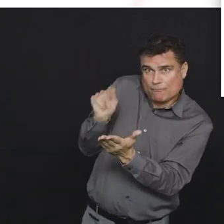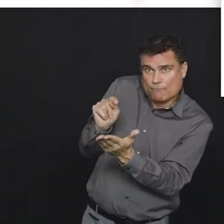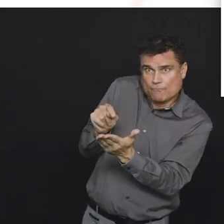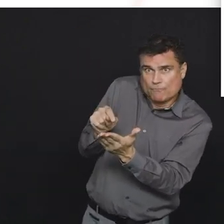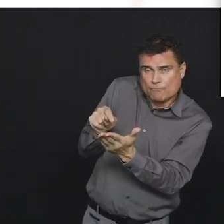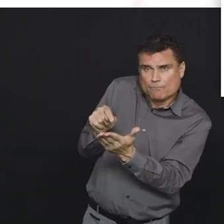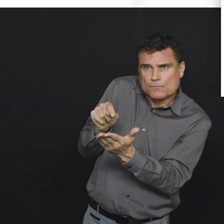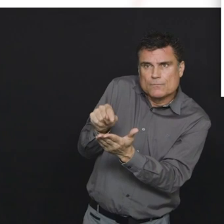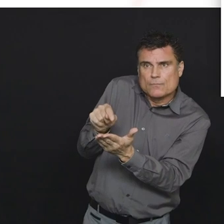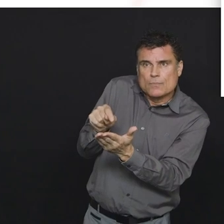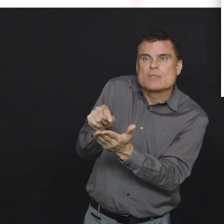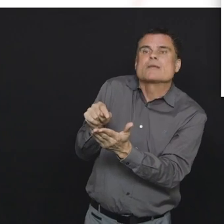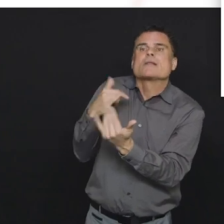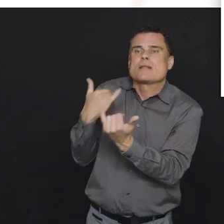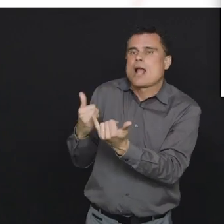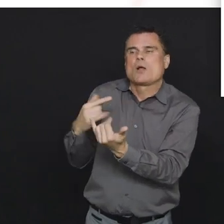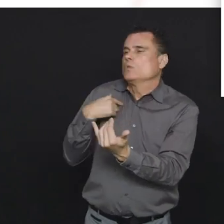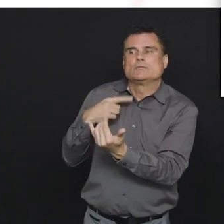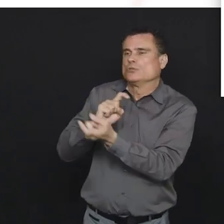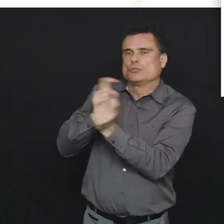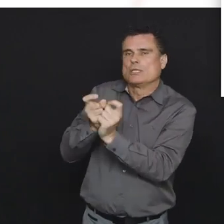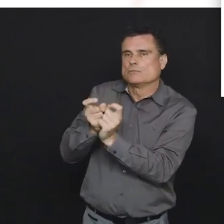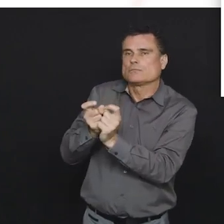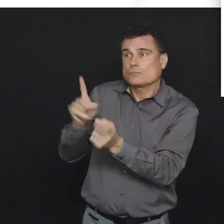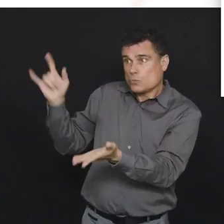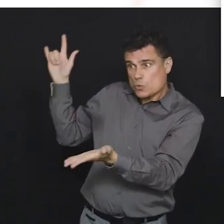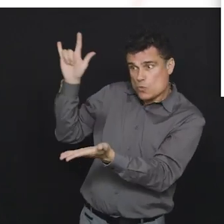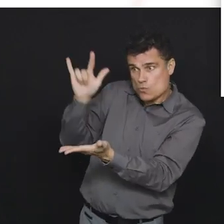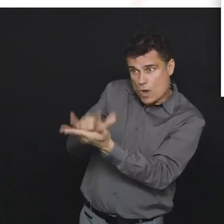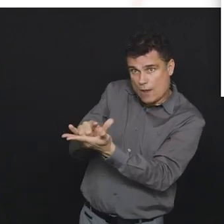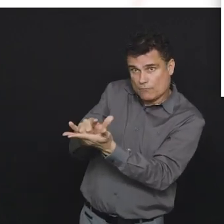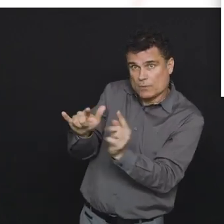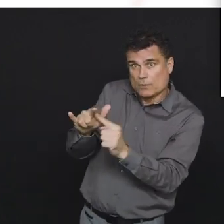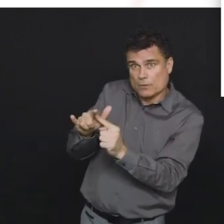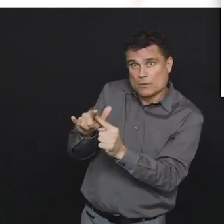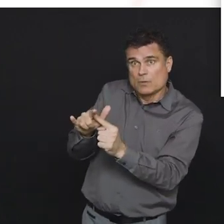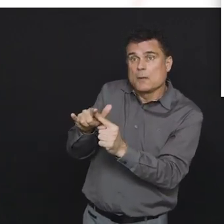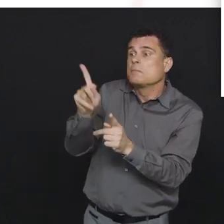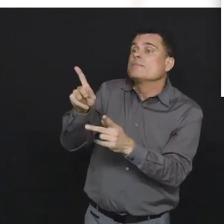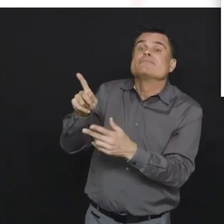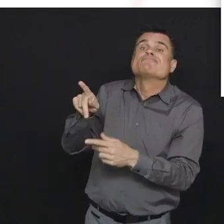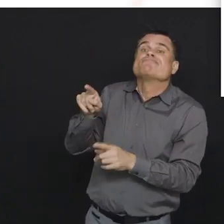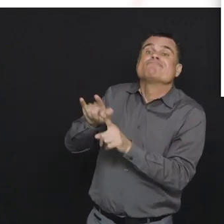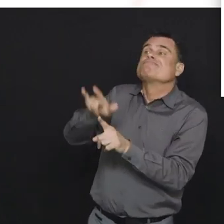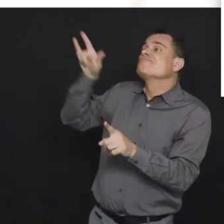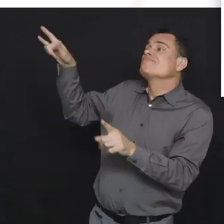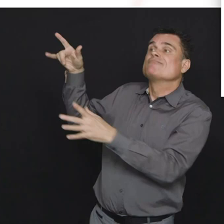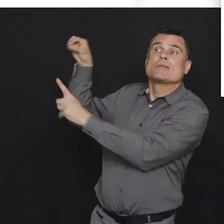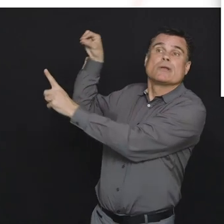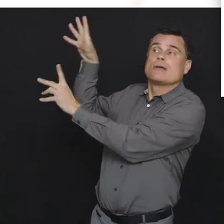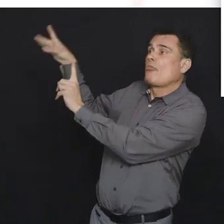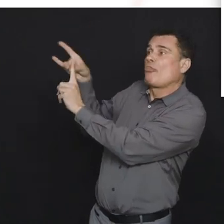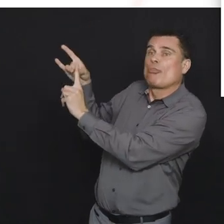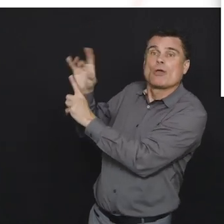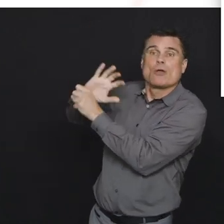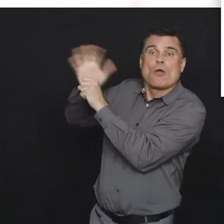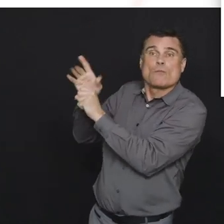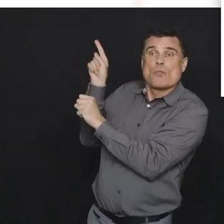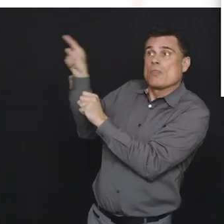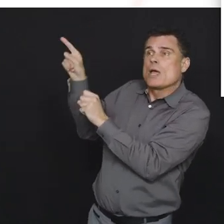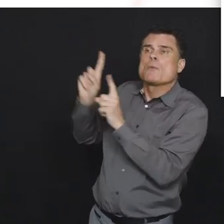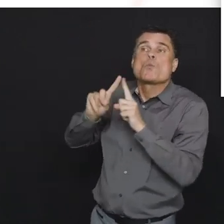with this disease we've now changed our strategy because we know that people who are coming into BC have